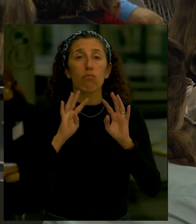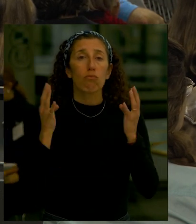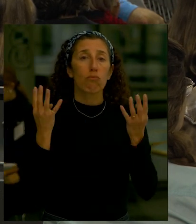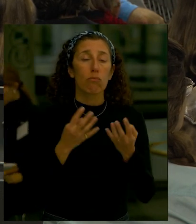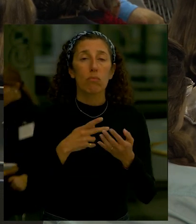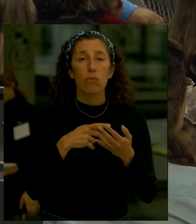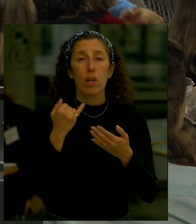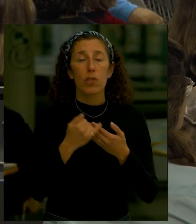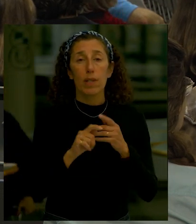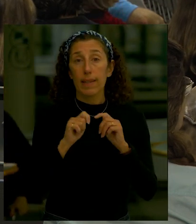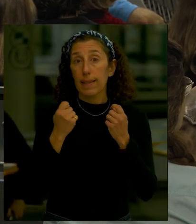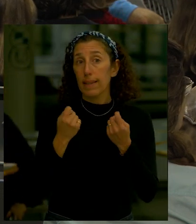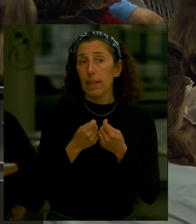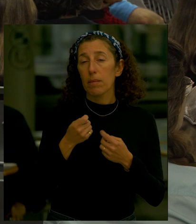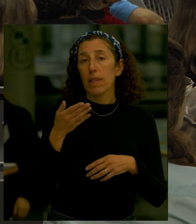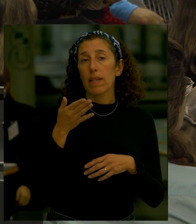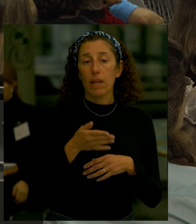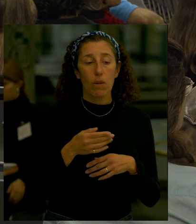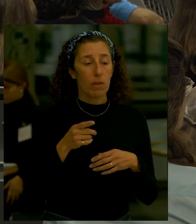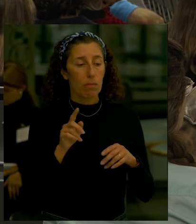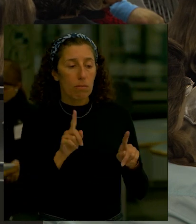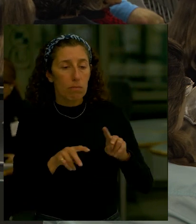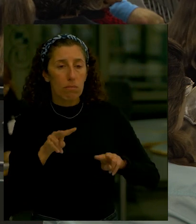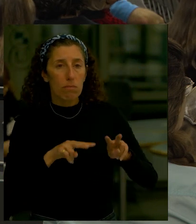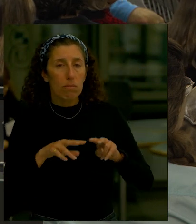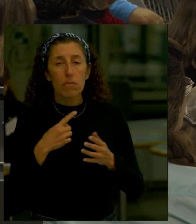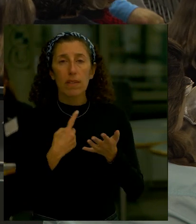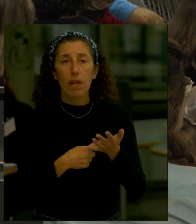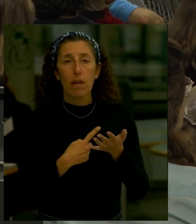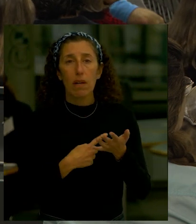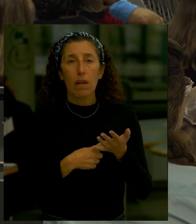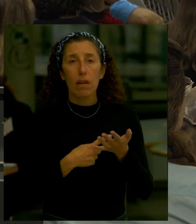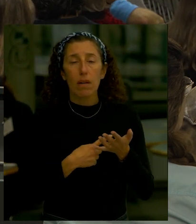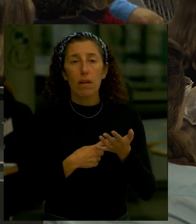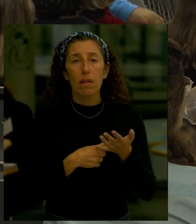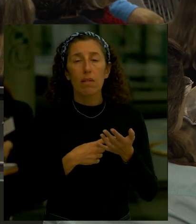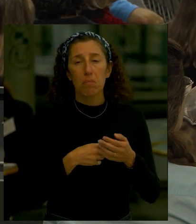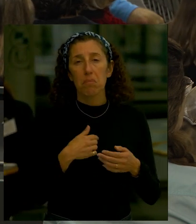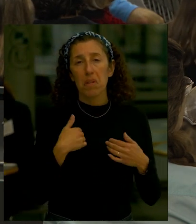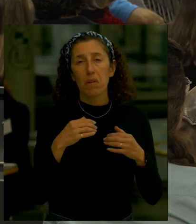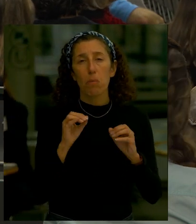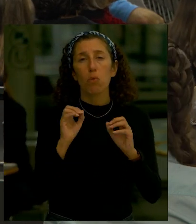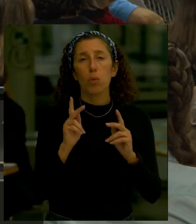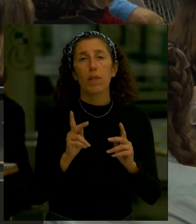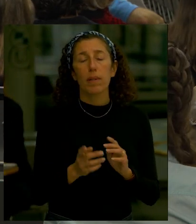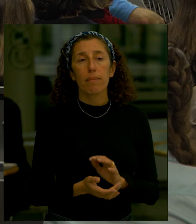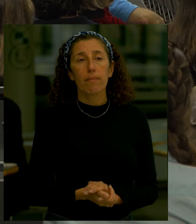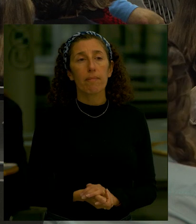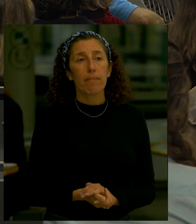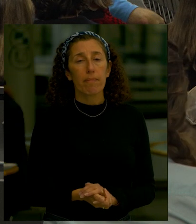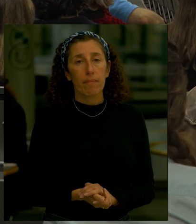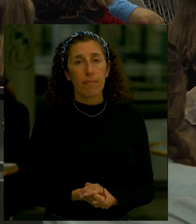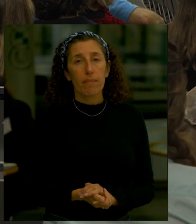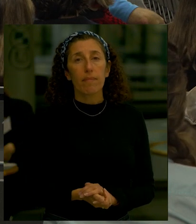about topics that that have been of interest in particular to the public that we've heard from I'll